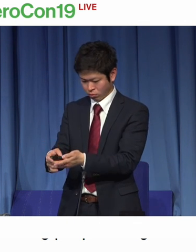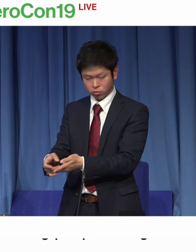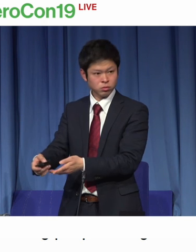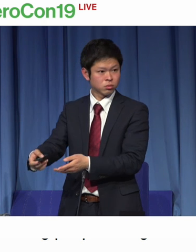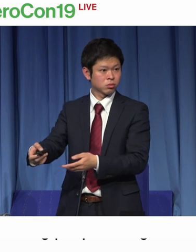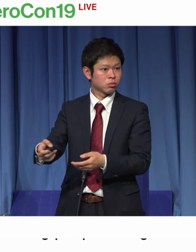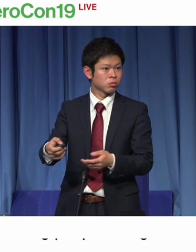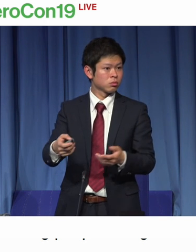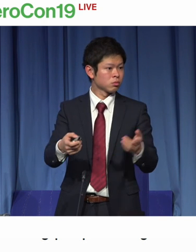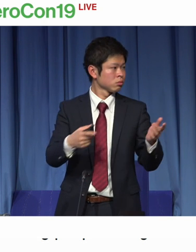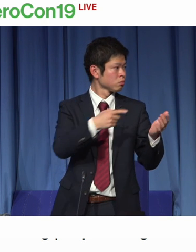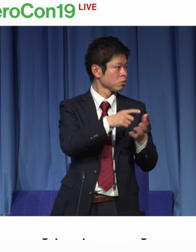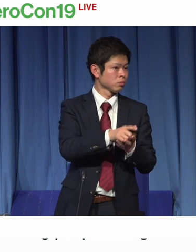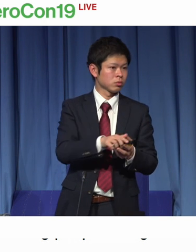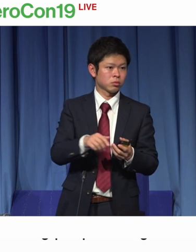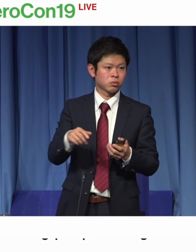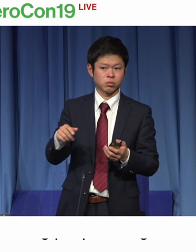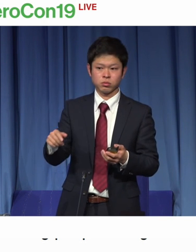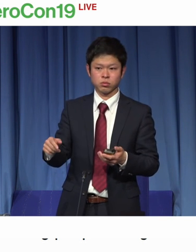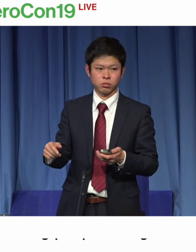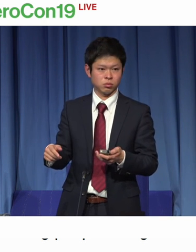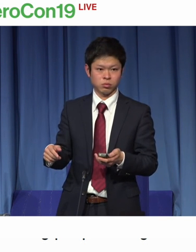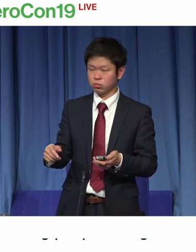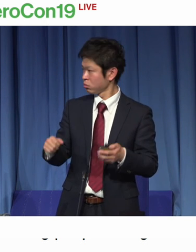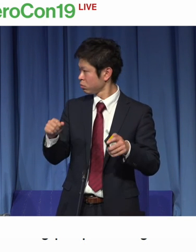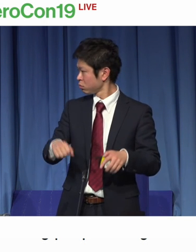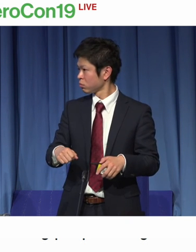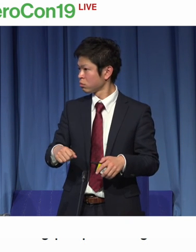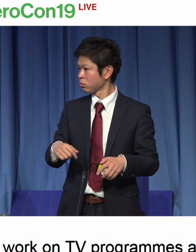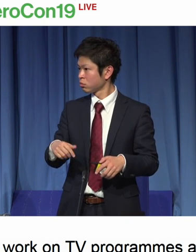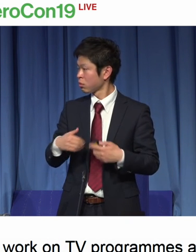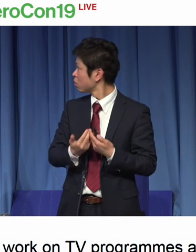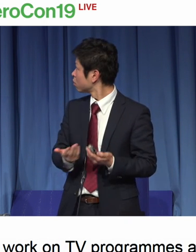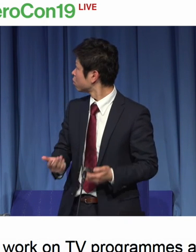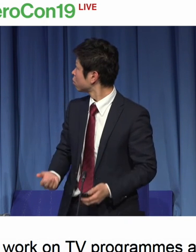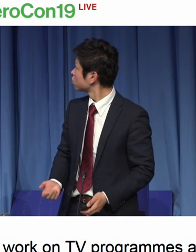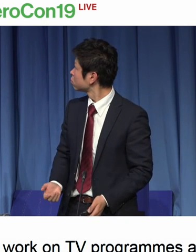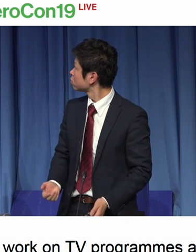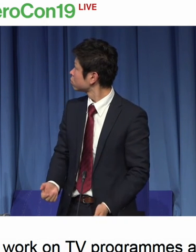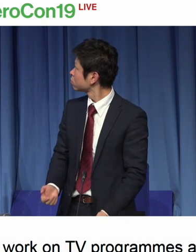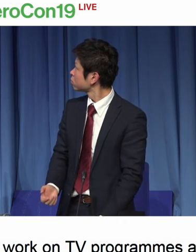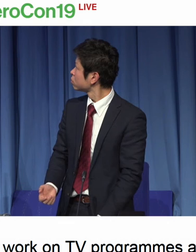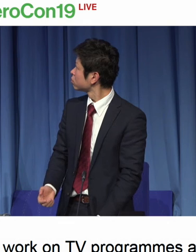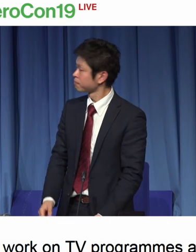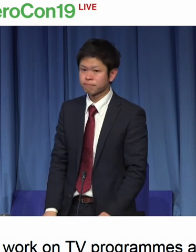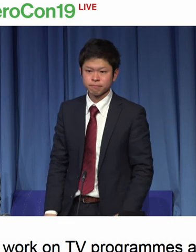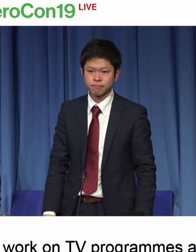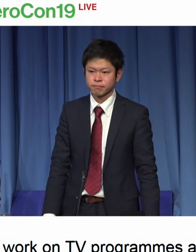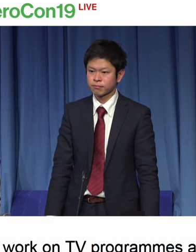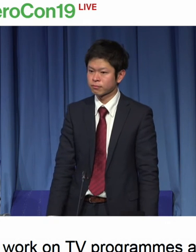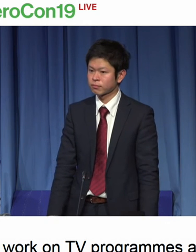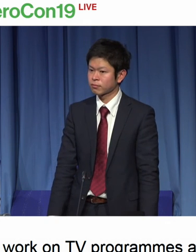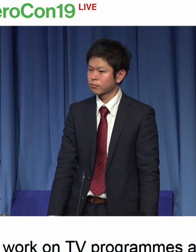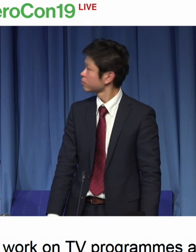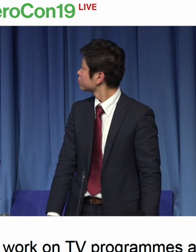presentation. It's a film I took from our device in